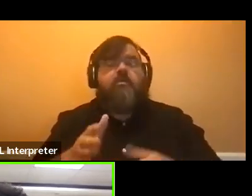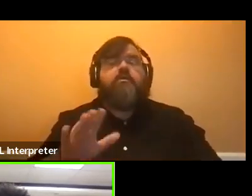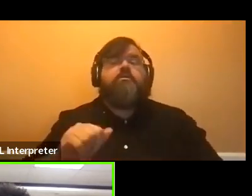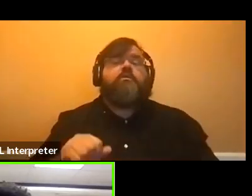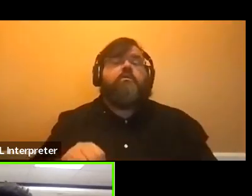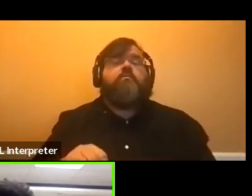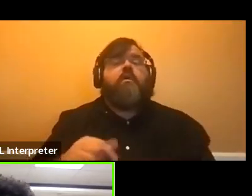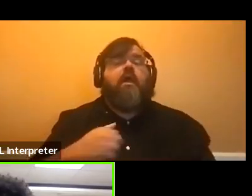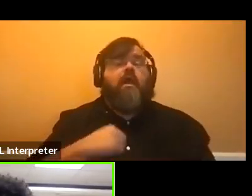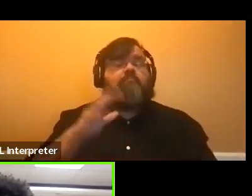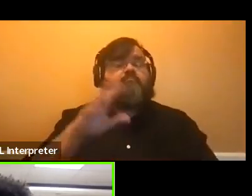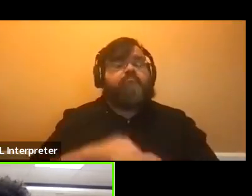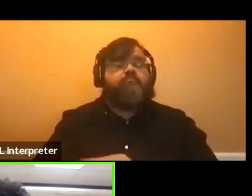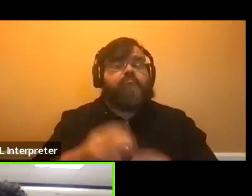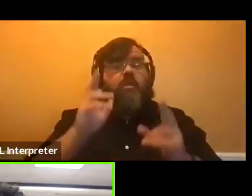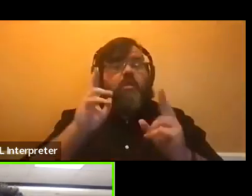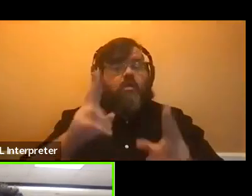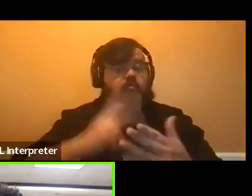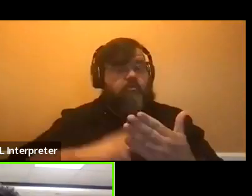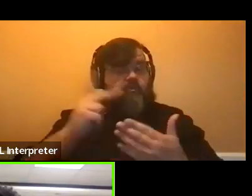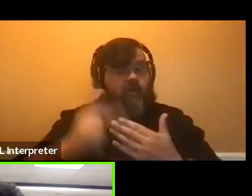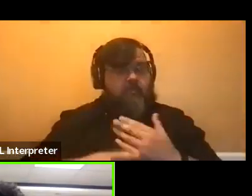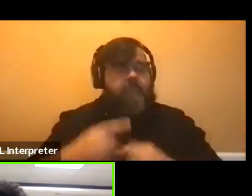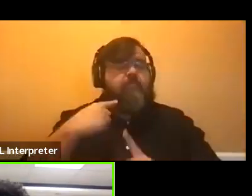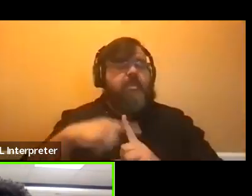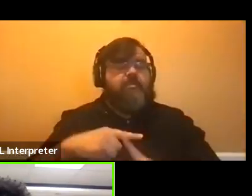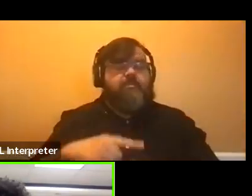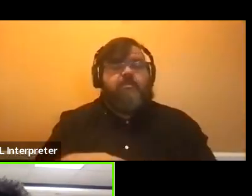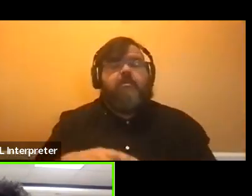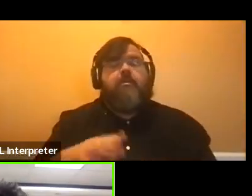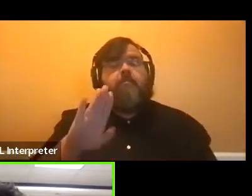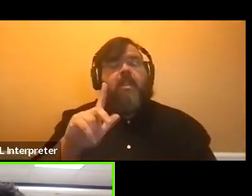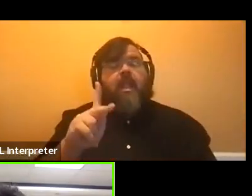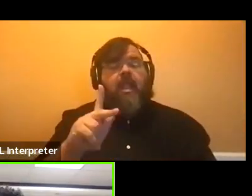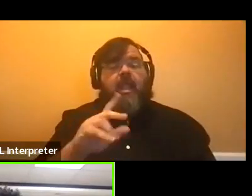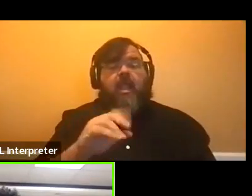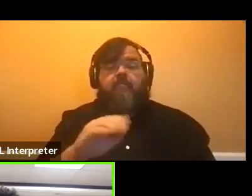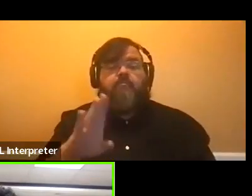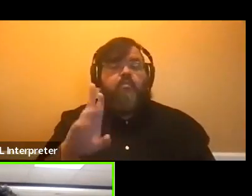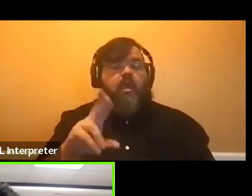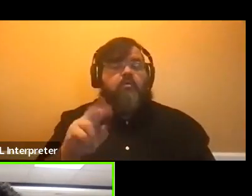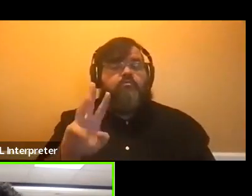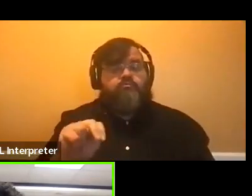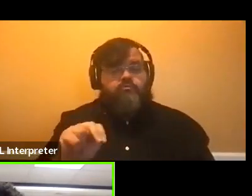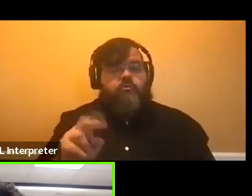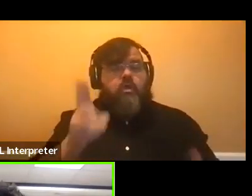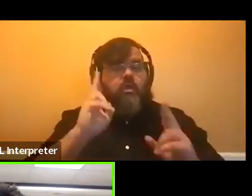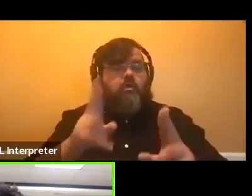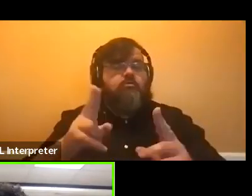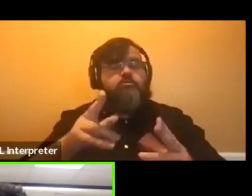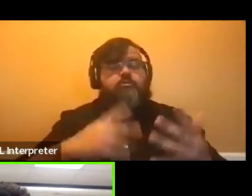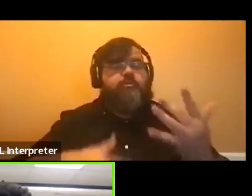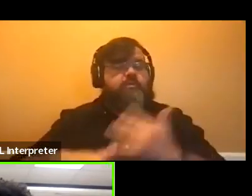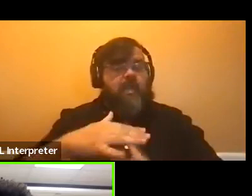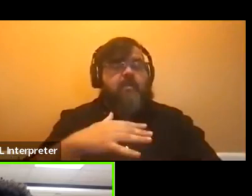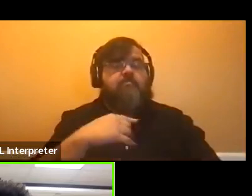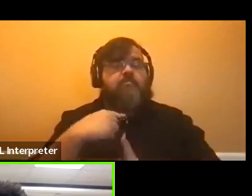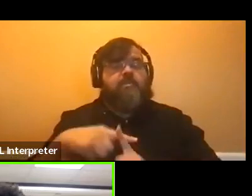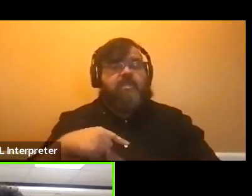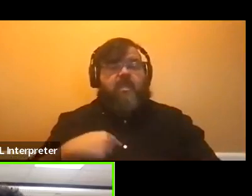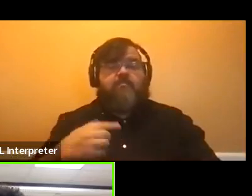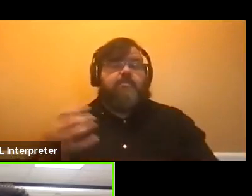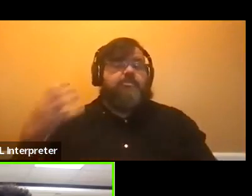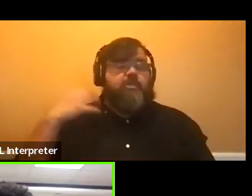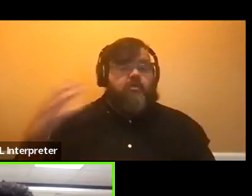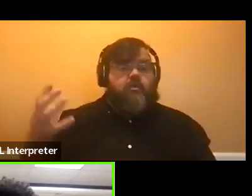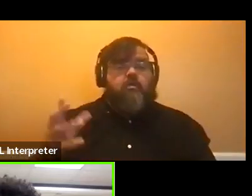Honor Society. That is the meeting I had just come from. But I'm also a chair on NIMS bubble for HSC Honors